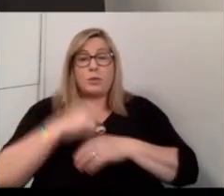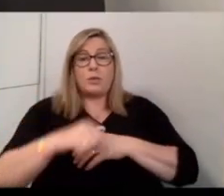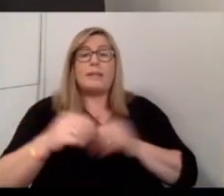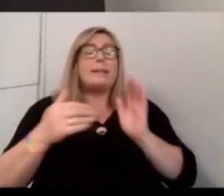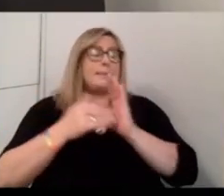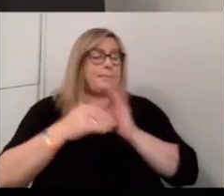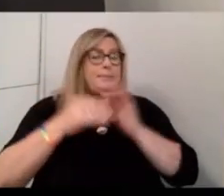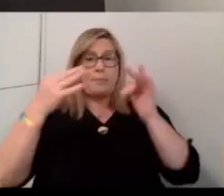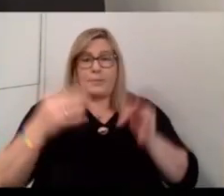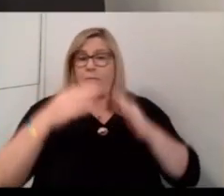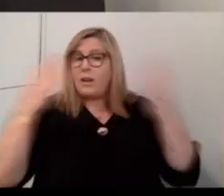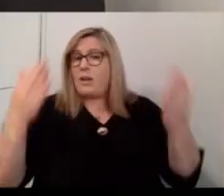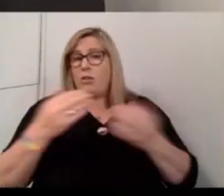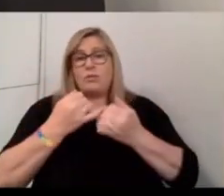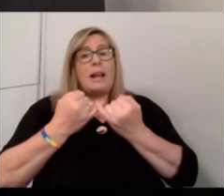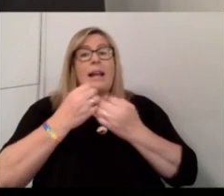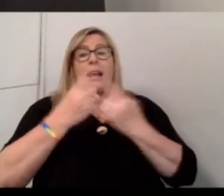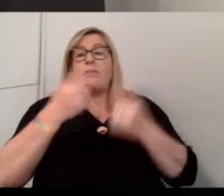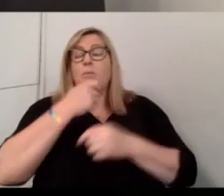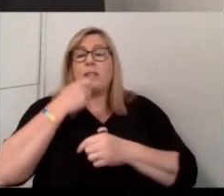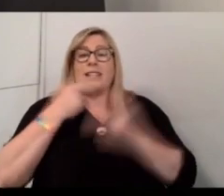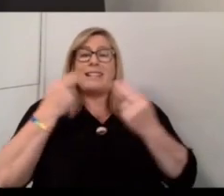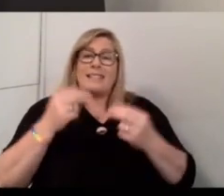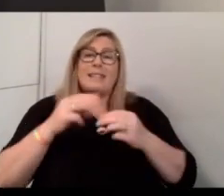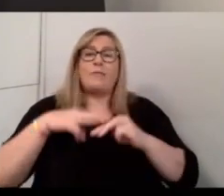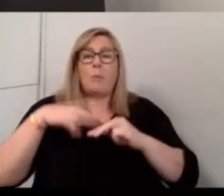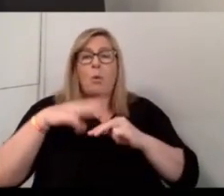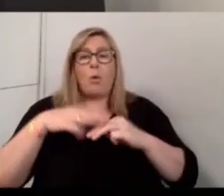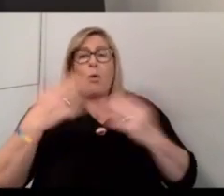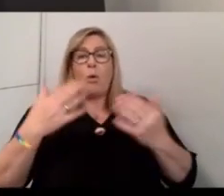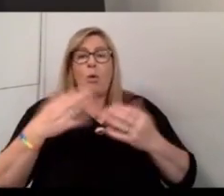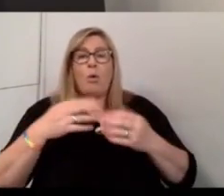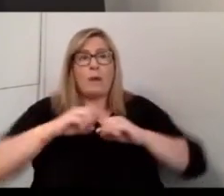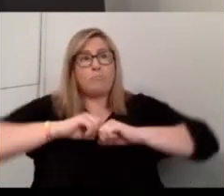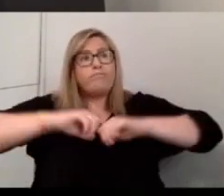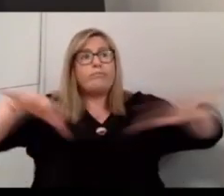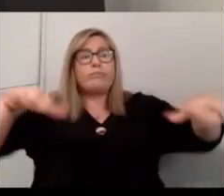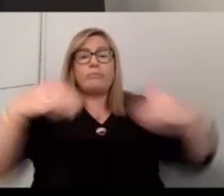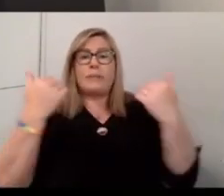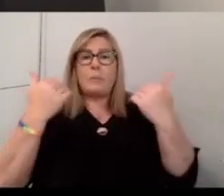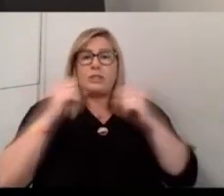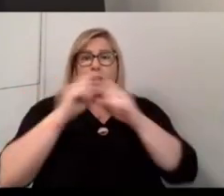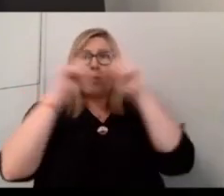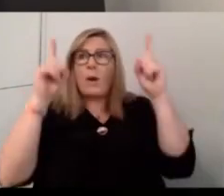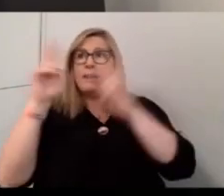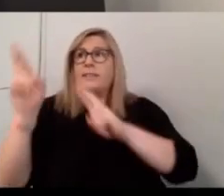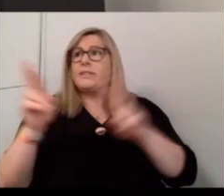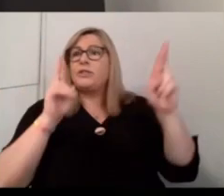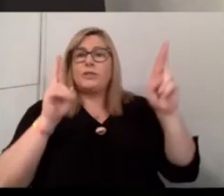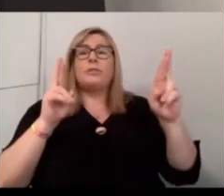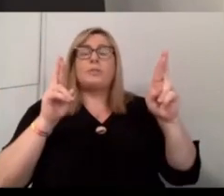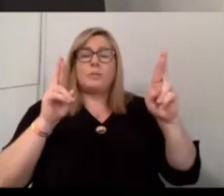like everyone said, there is a need for, I suppose, more getting it out there and getting more awareness of it. But also